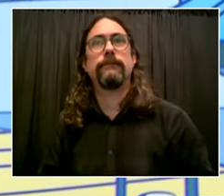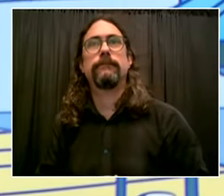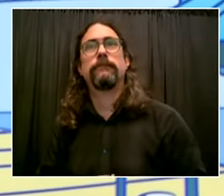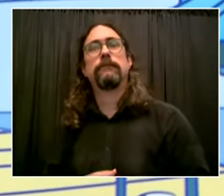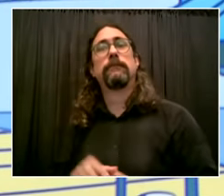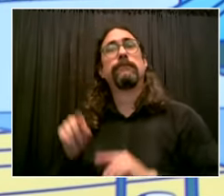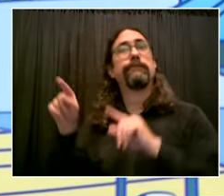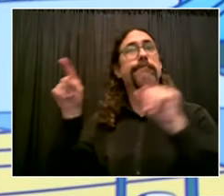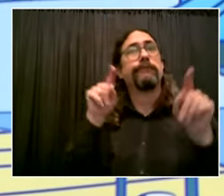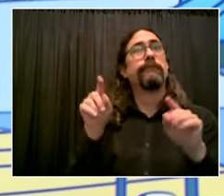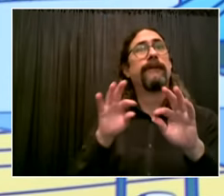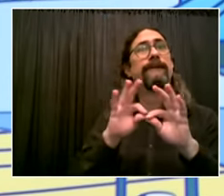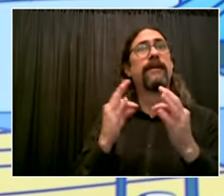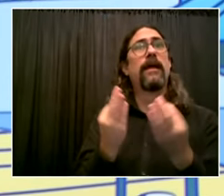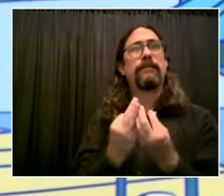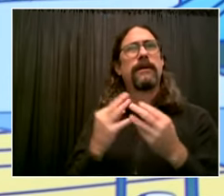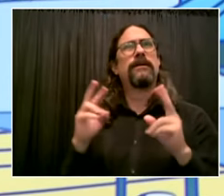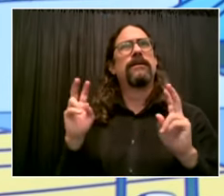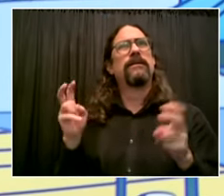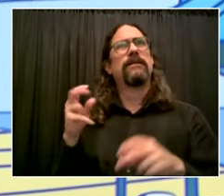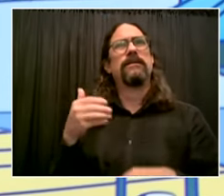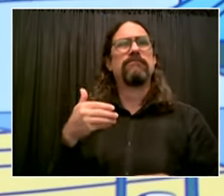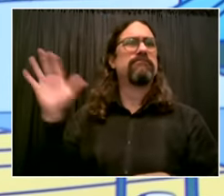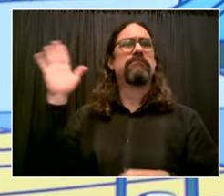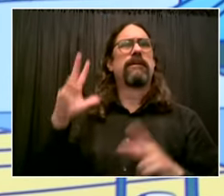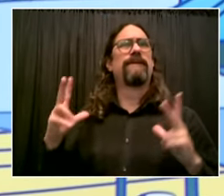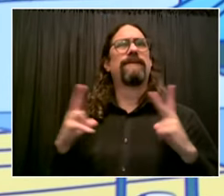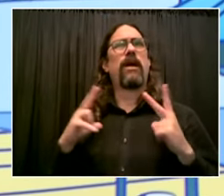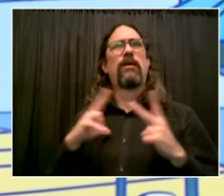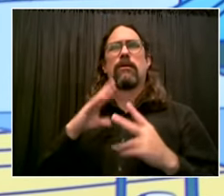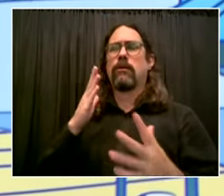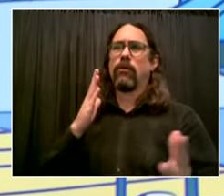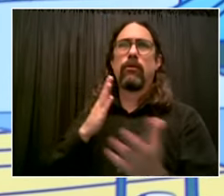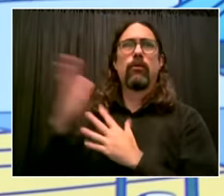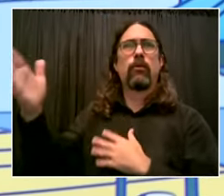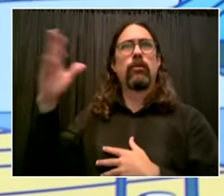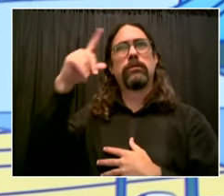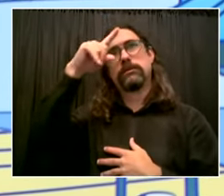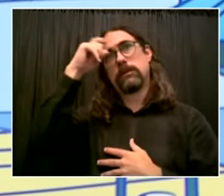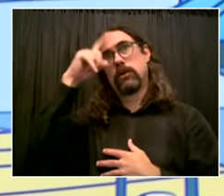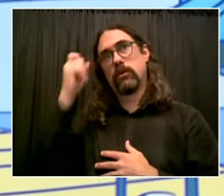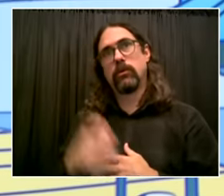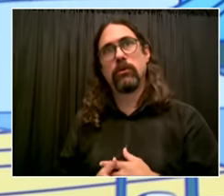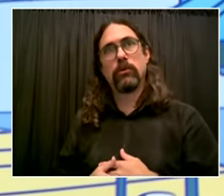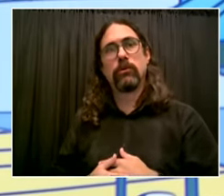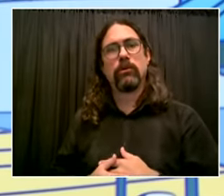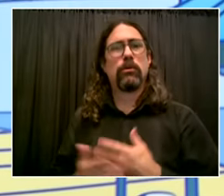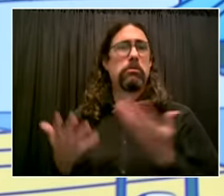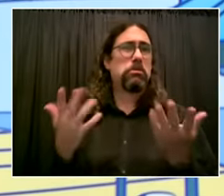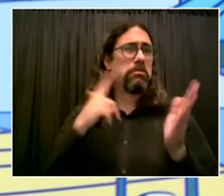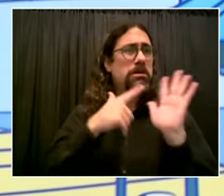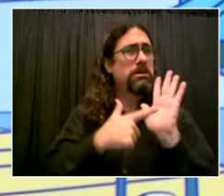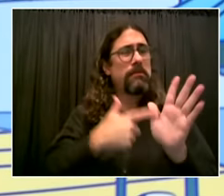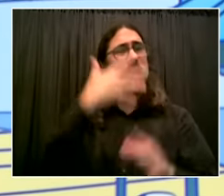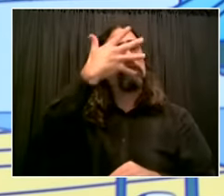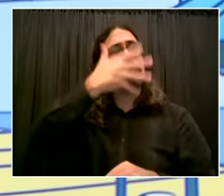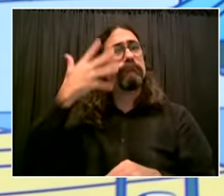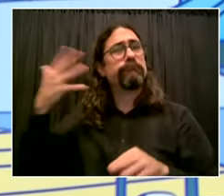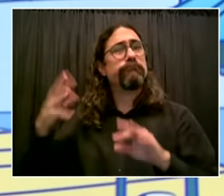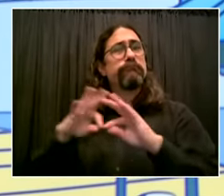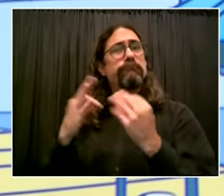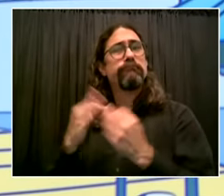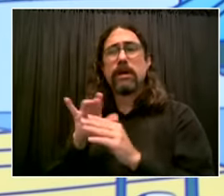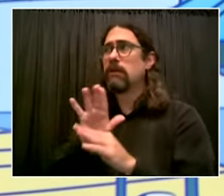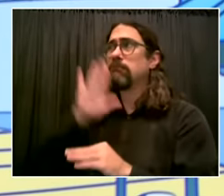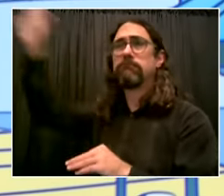there's a lot of reasons why we don't get a clean picture of school enrollment until well into september even into october when